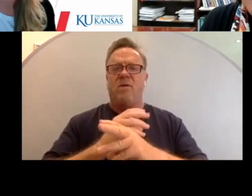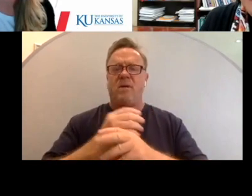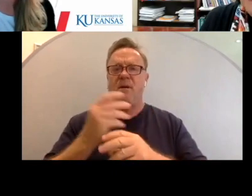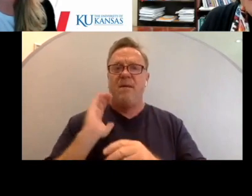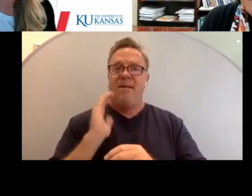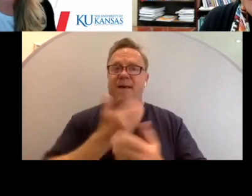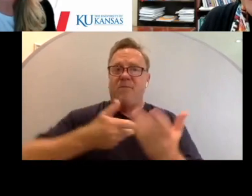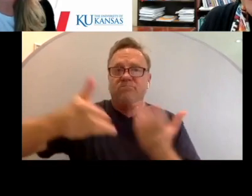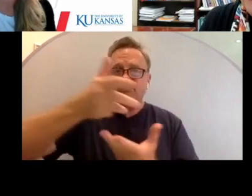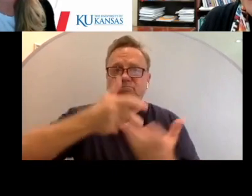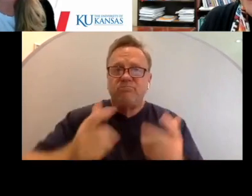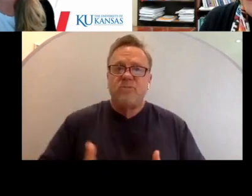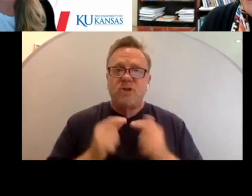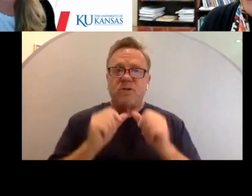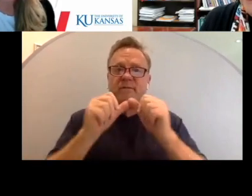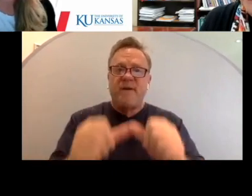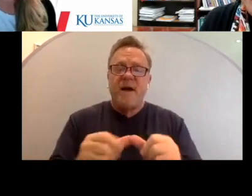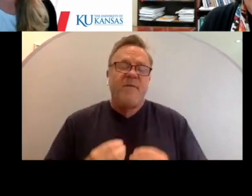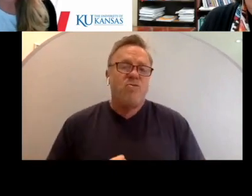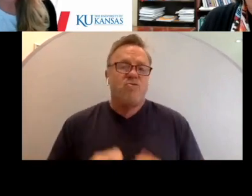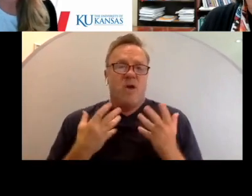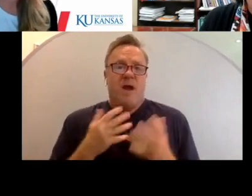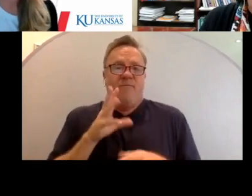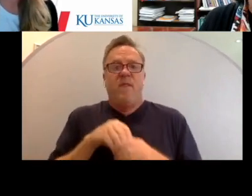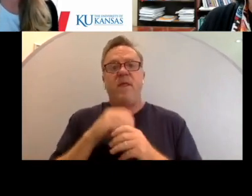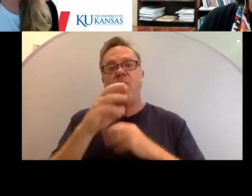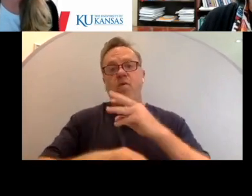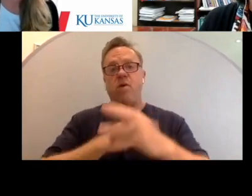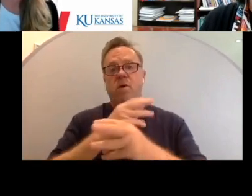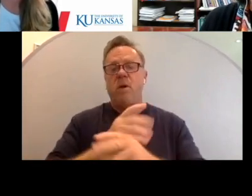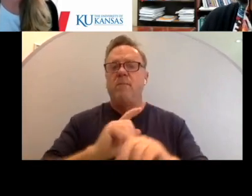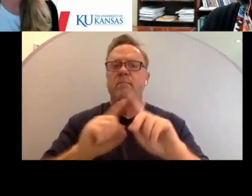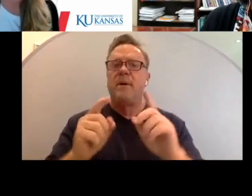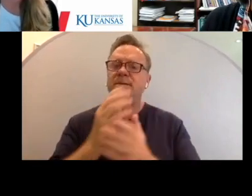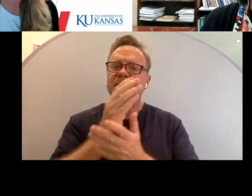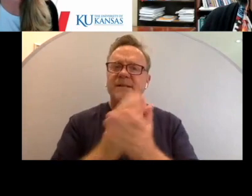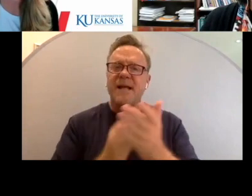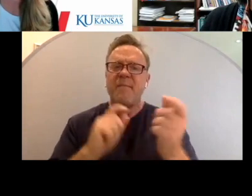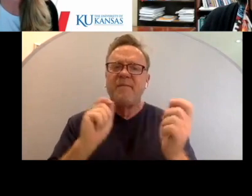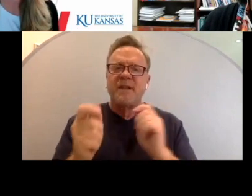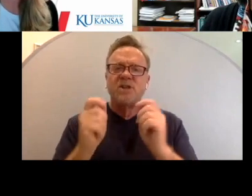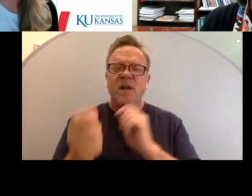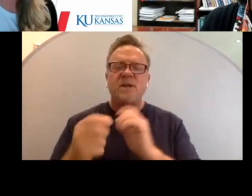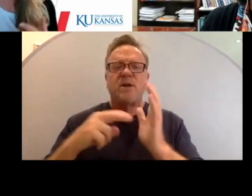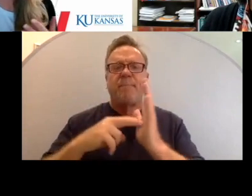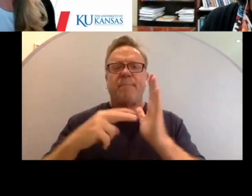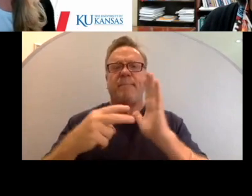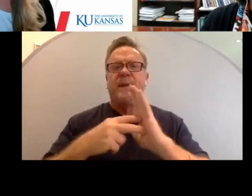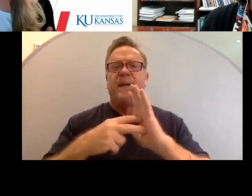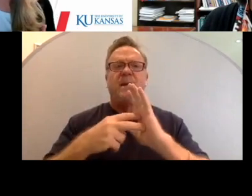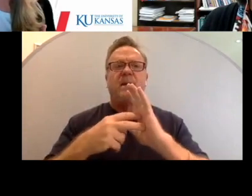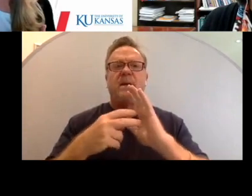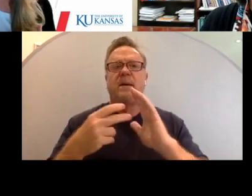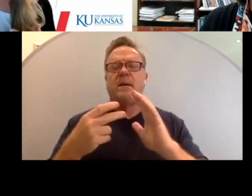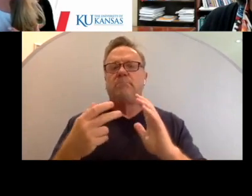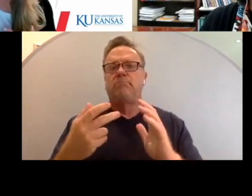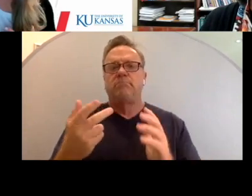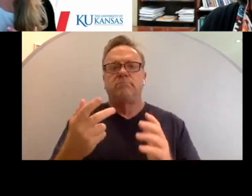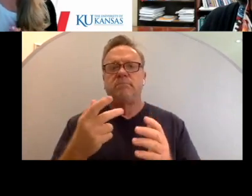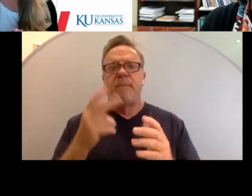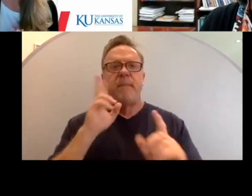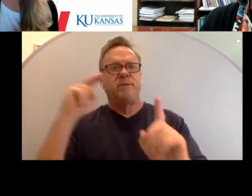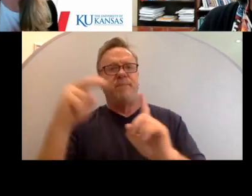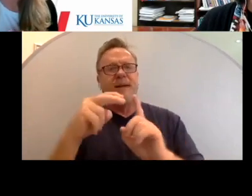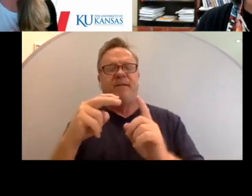survive and thrive within the world. But some of this changing means some of the perspective